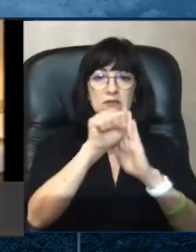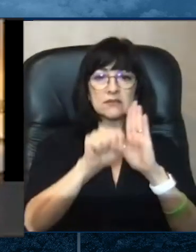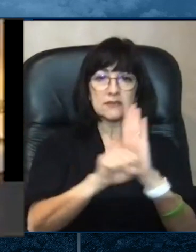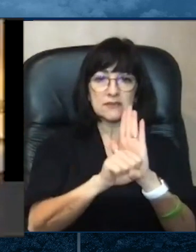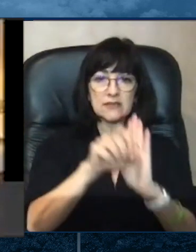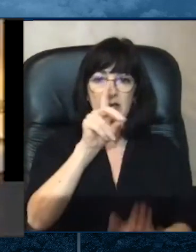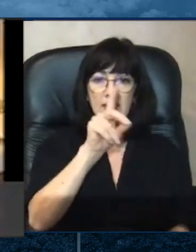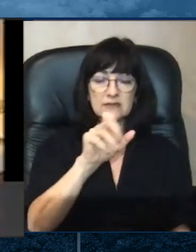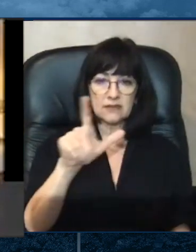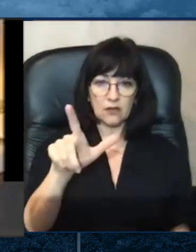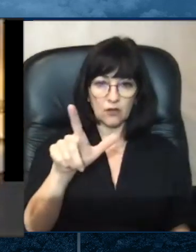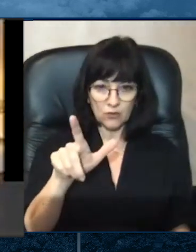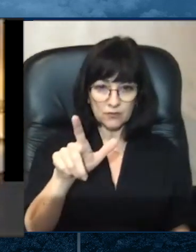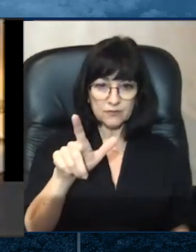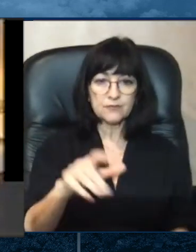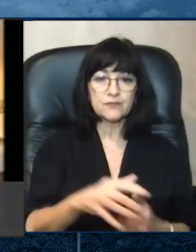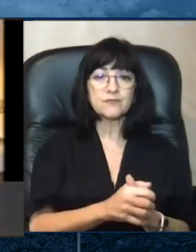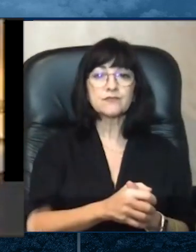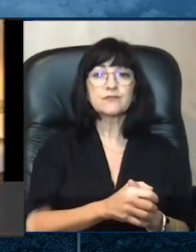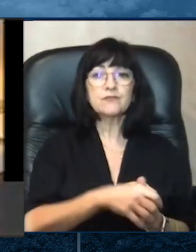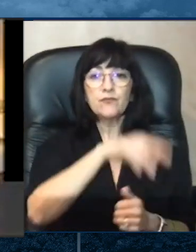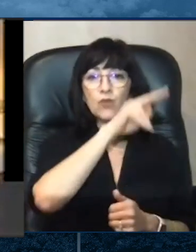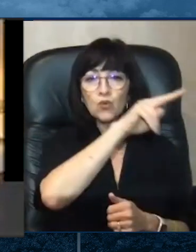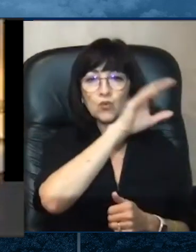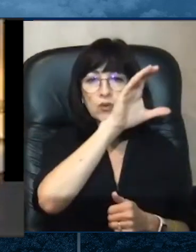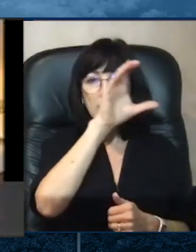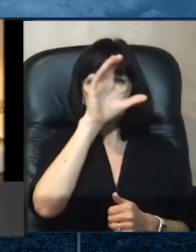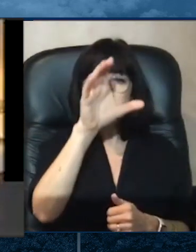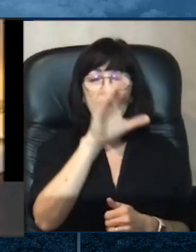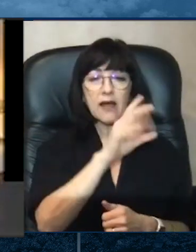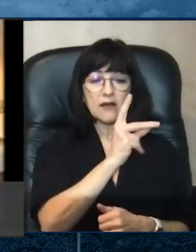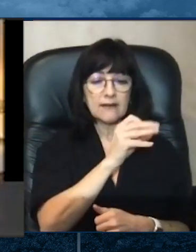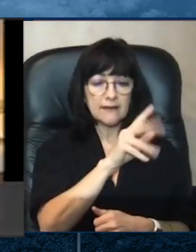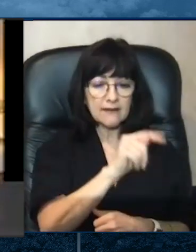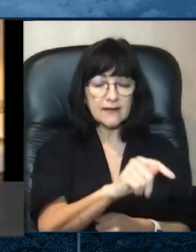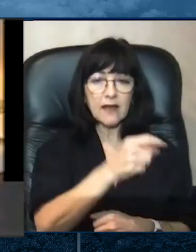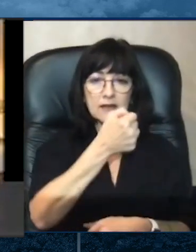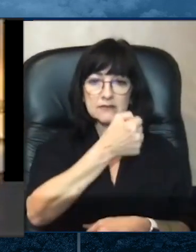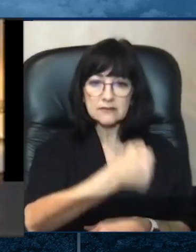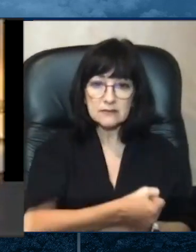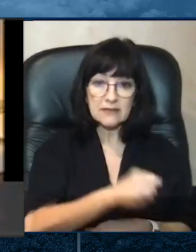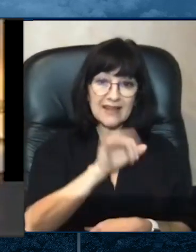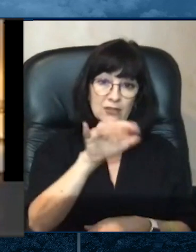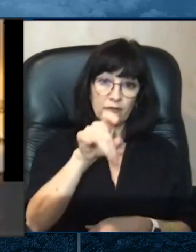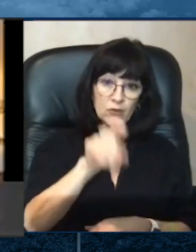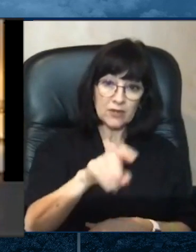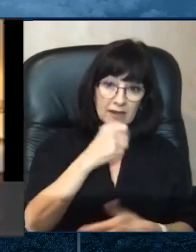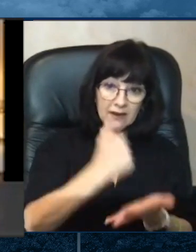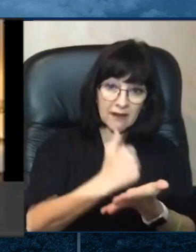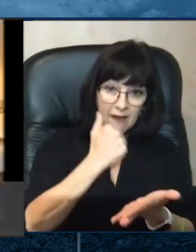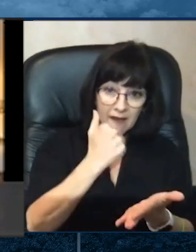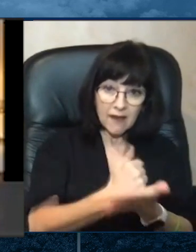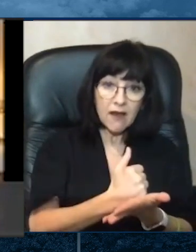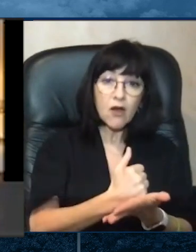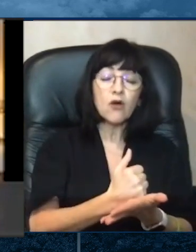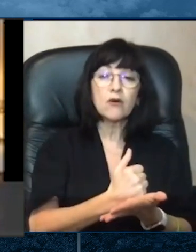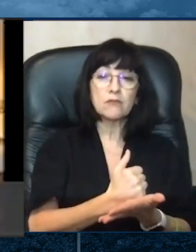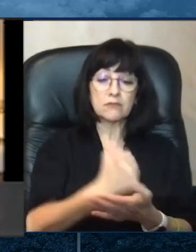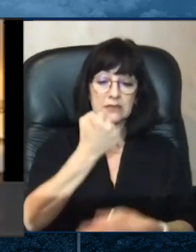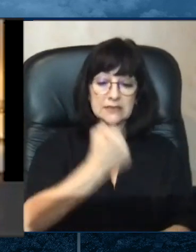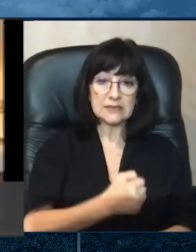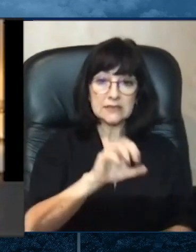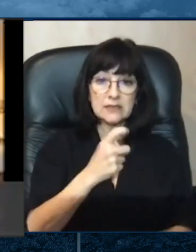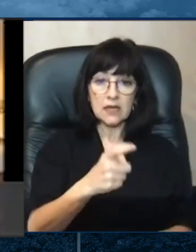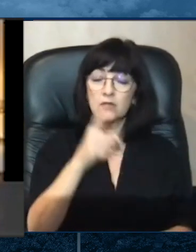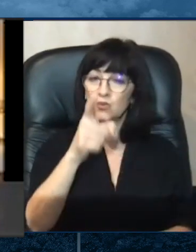In Newcastle County, in Kent County, and in Sussex County. So, if you need help in Sussex County, all you need to do is dial